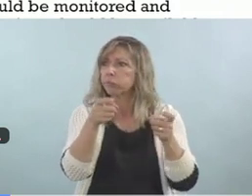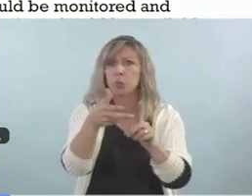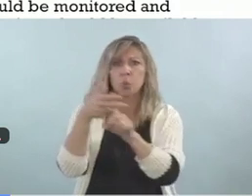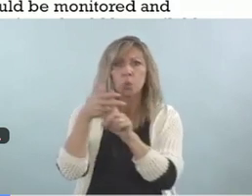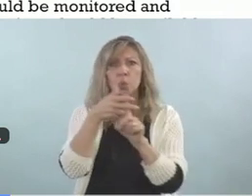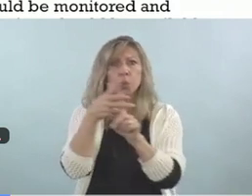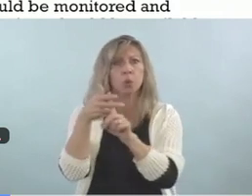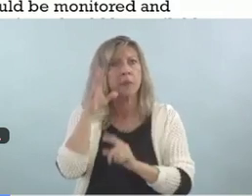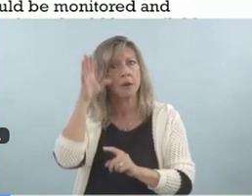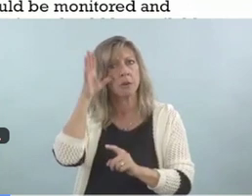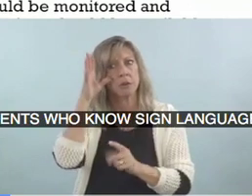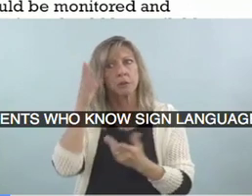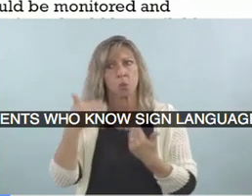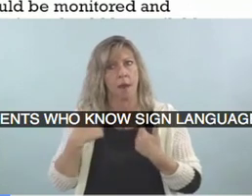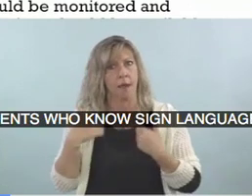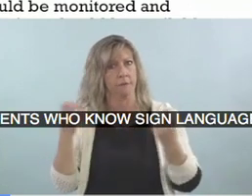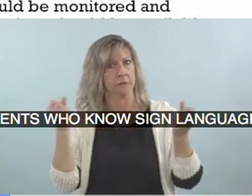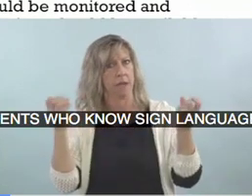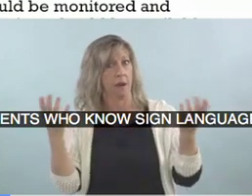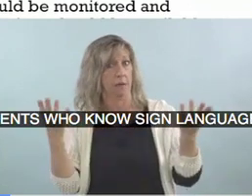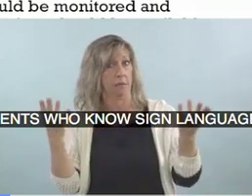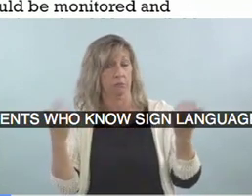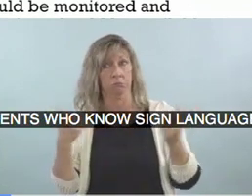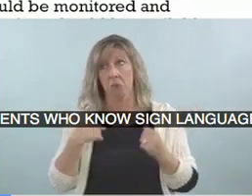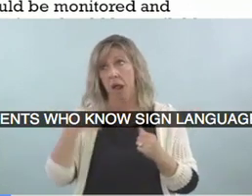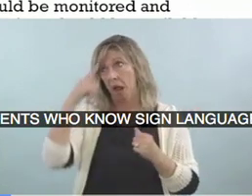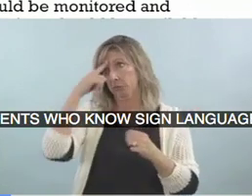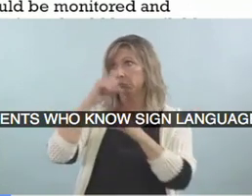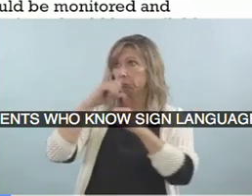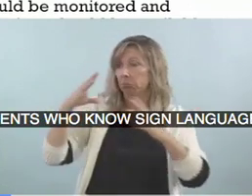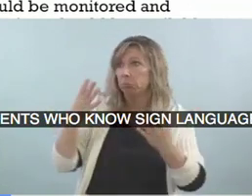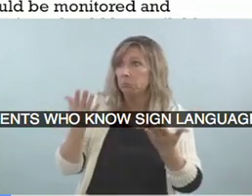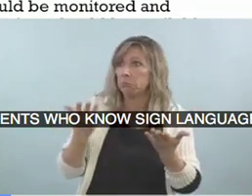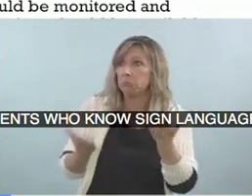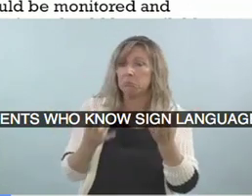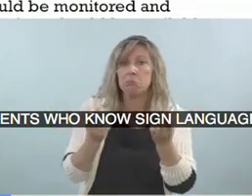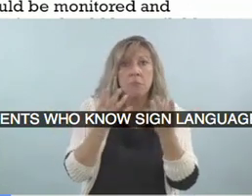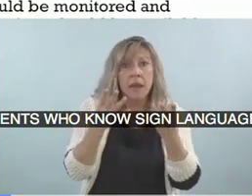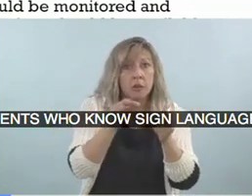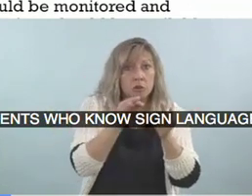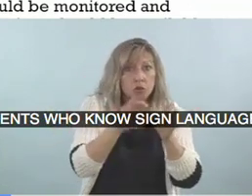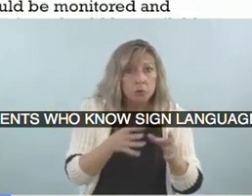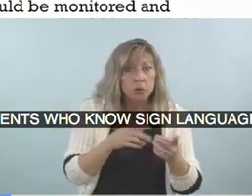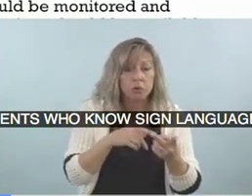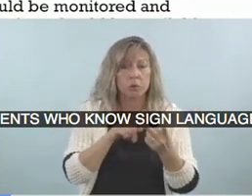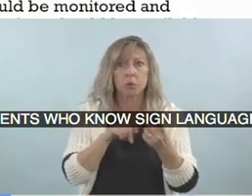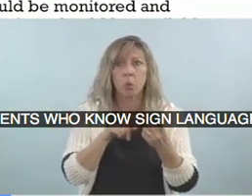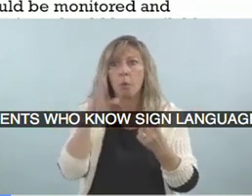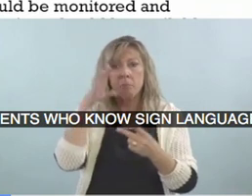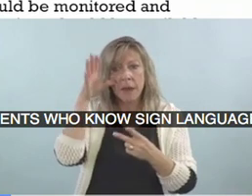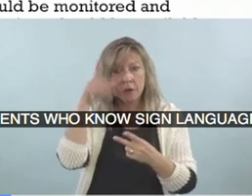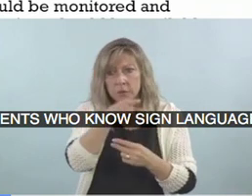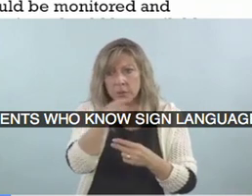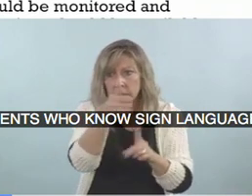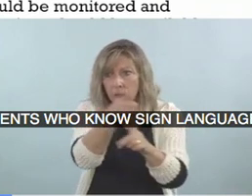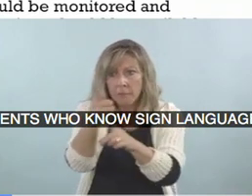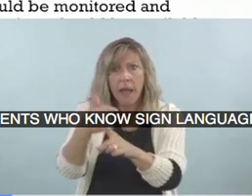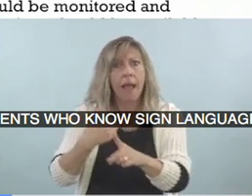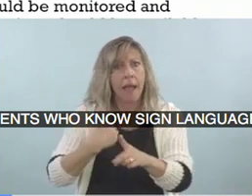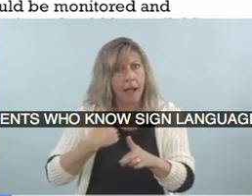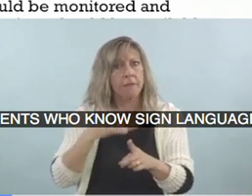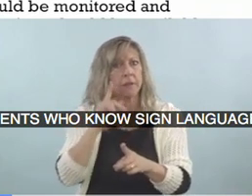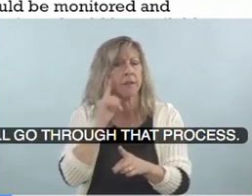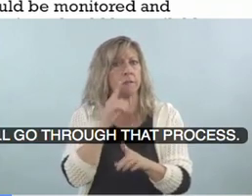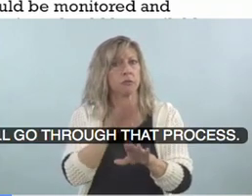imagine lots of interpreters and, and, and, parents of other, of deaf children would say, I'll, I'll go through that